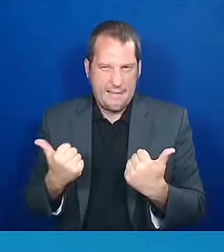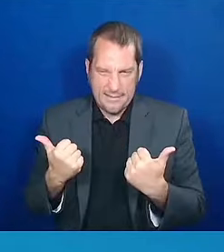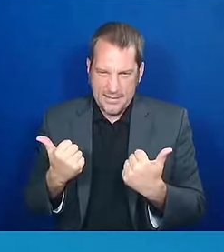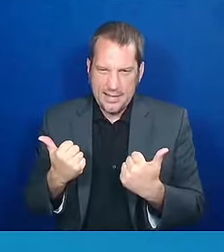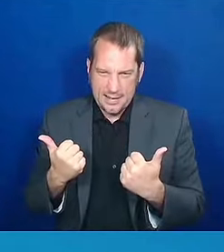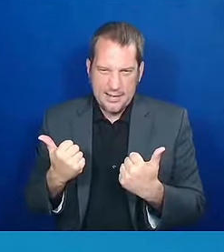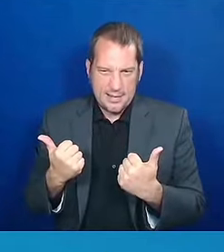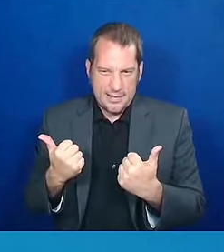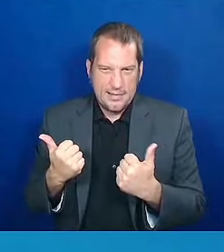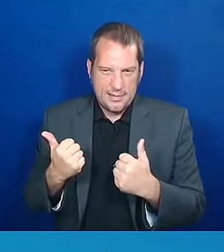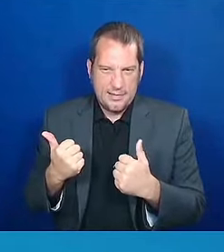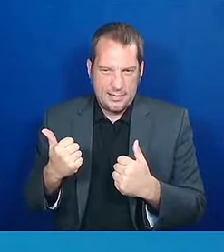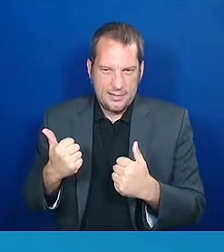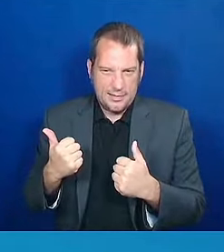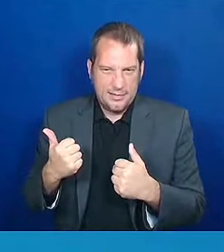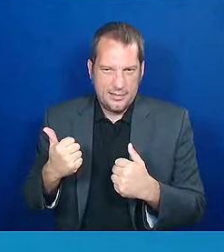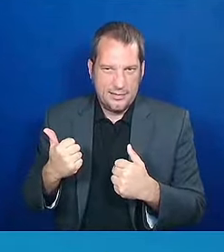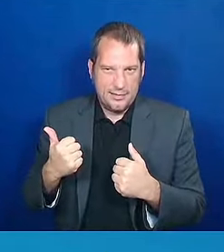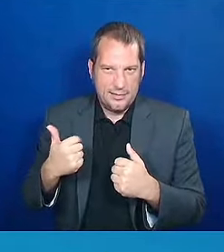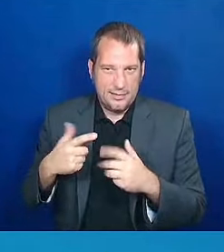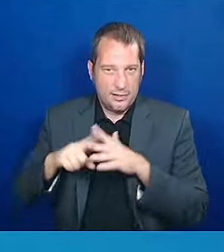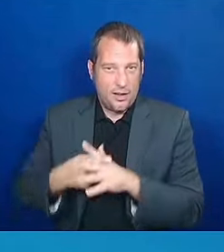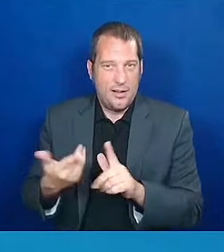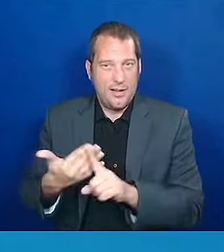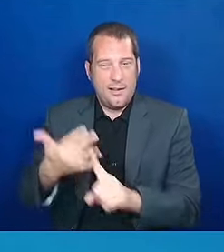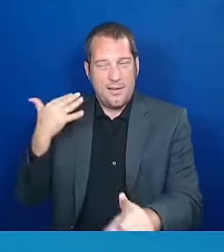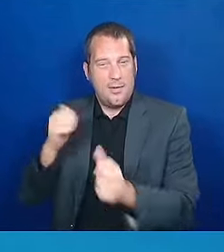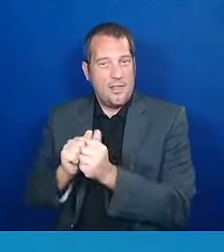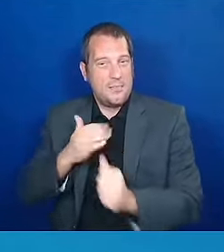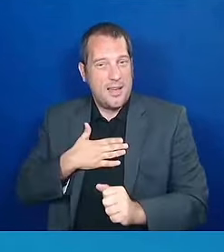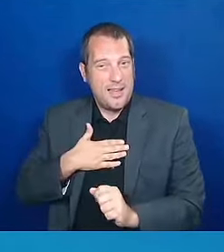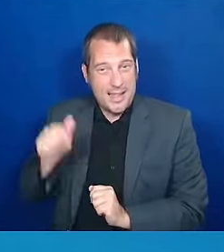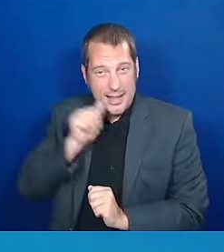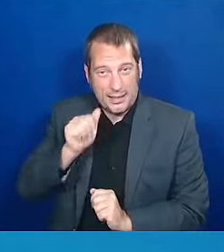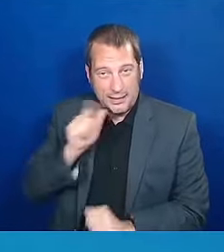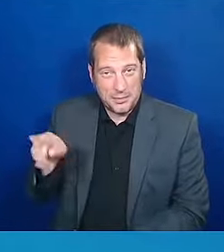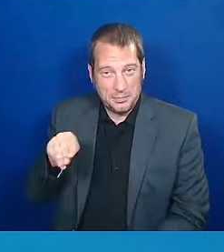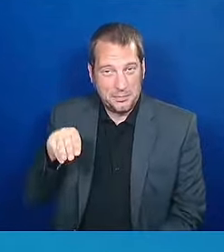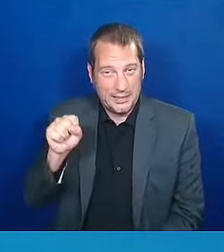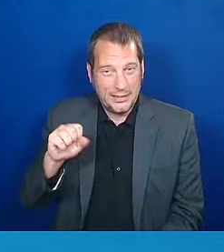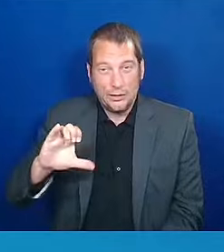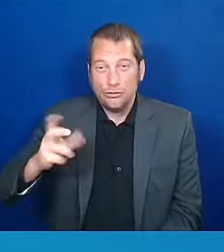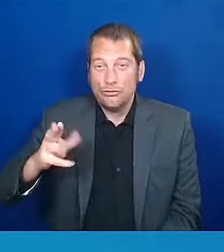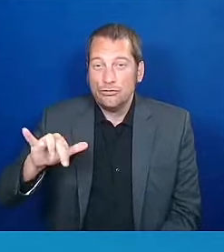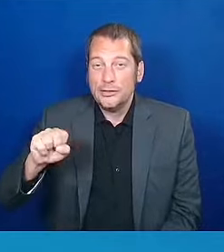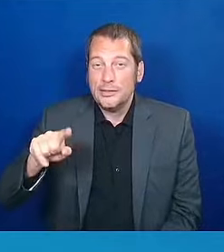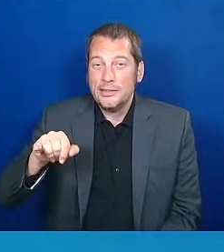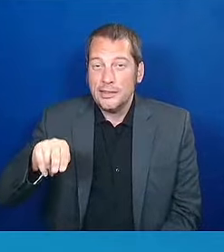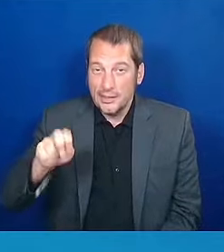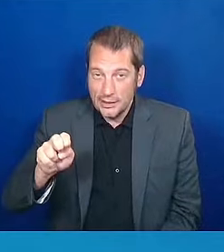Miss Christine Simmons, who was initiated in 1950 at Howard University.